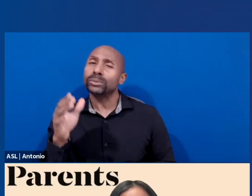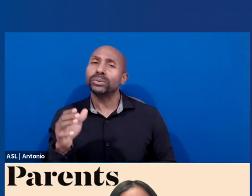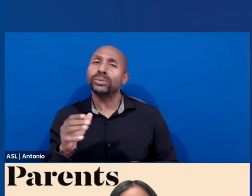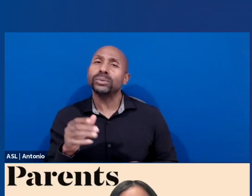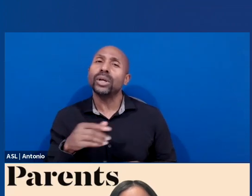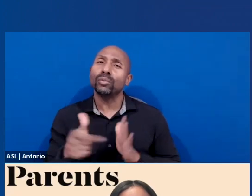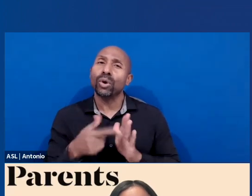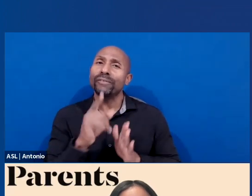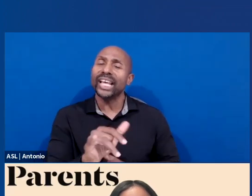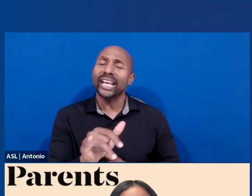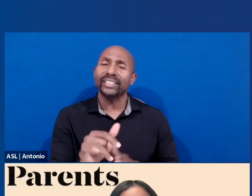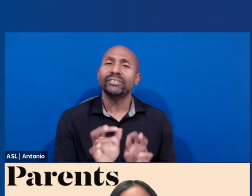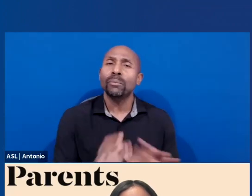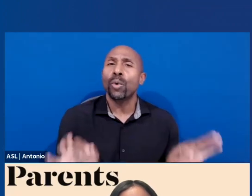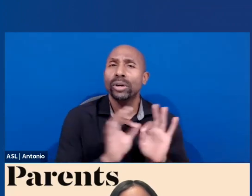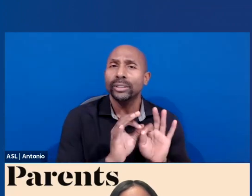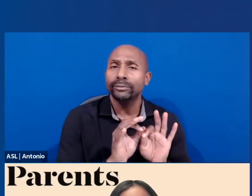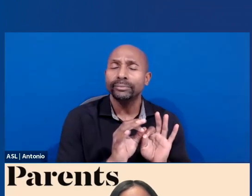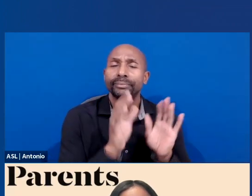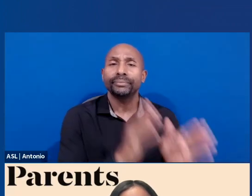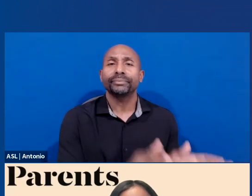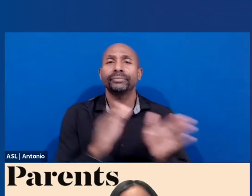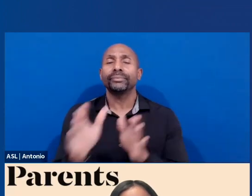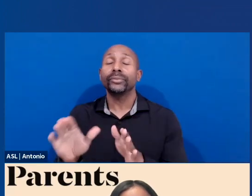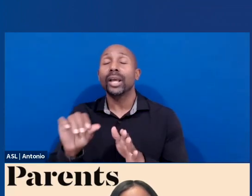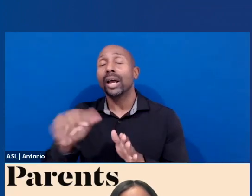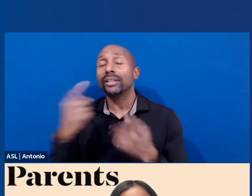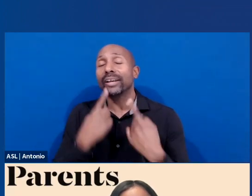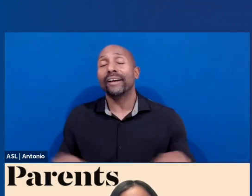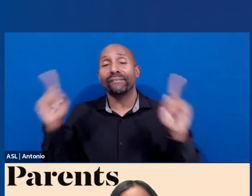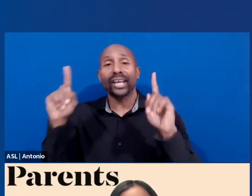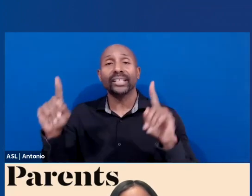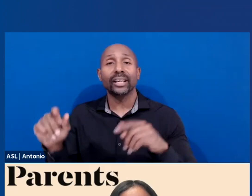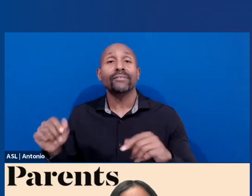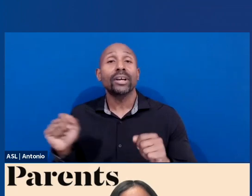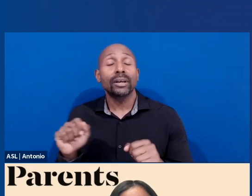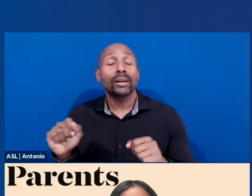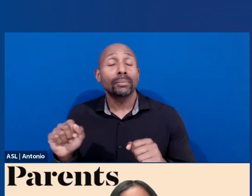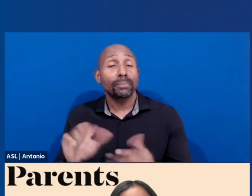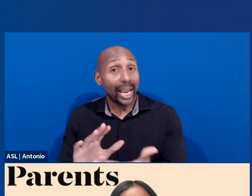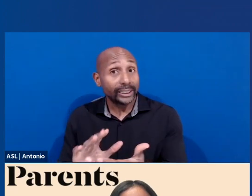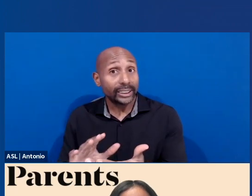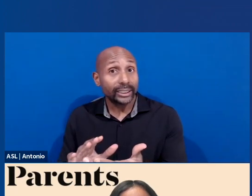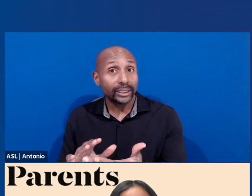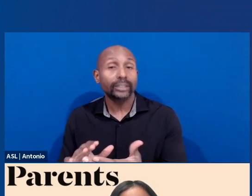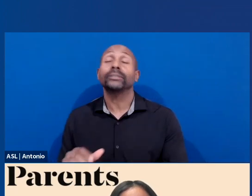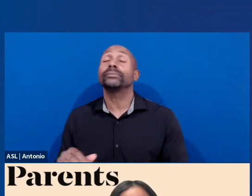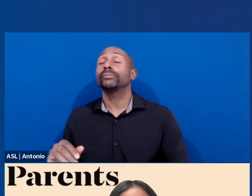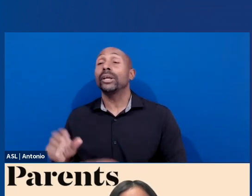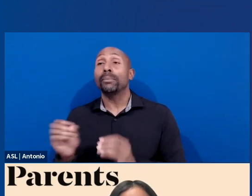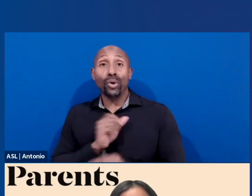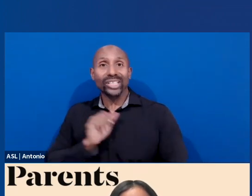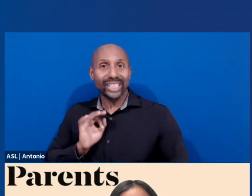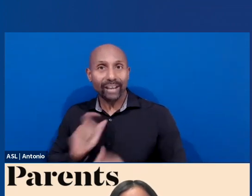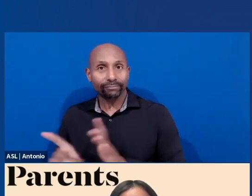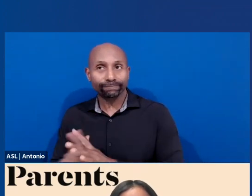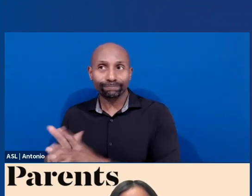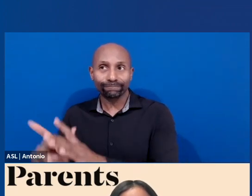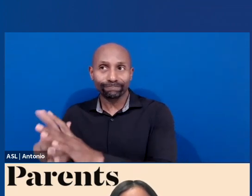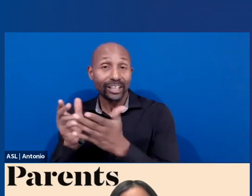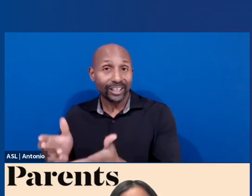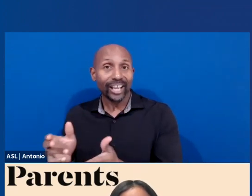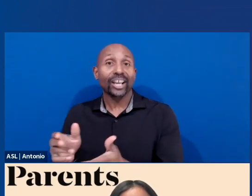that. Another effective practice is increased staff presence in the hall, in the lunchroom, on the playground,